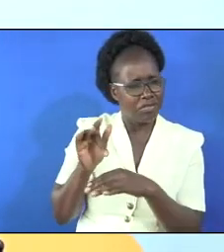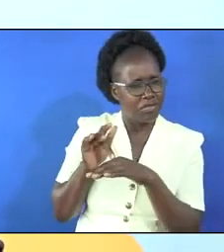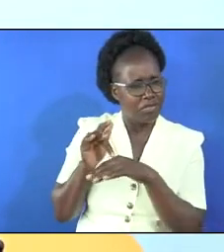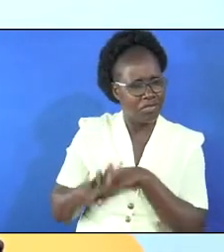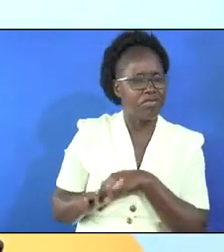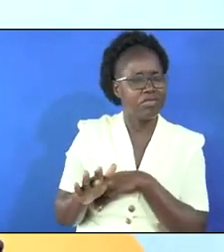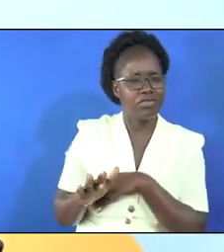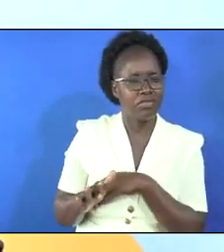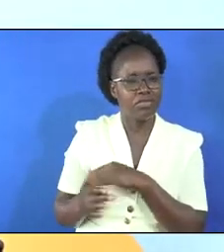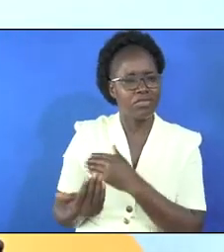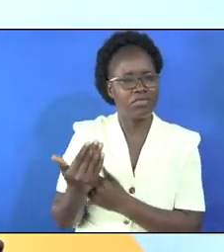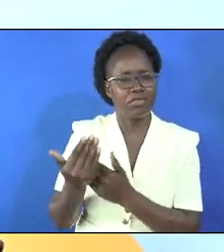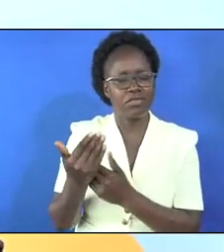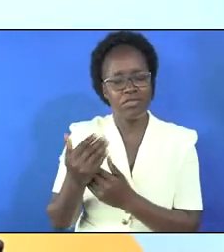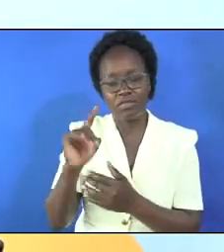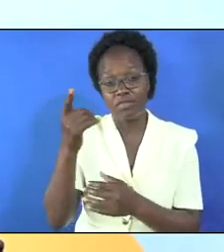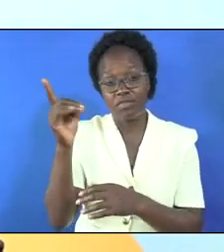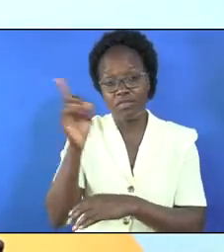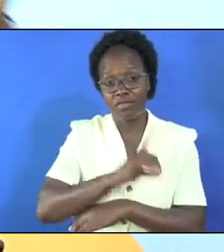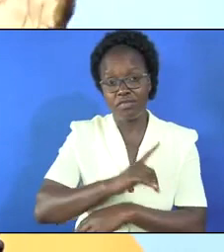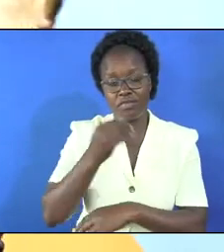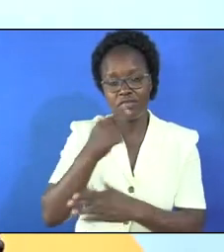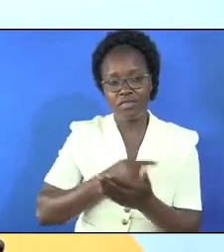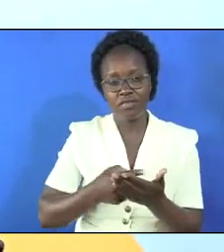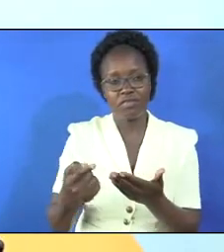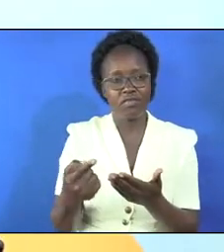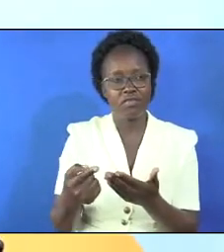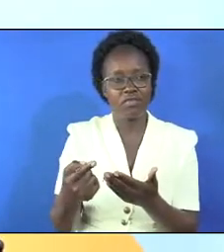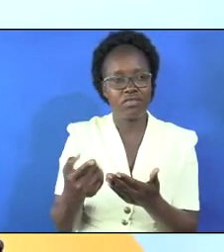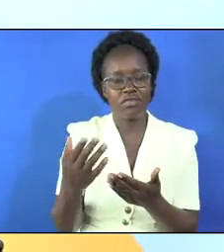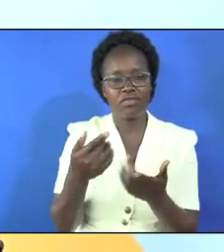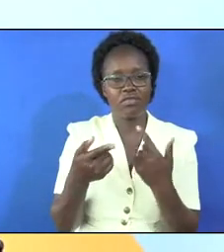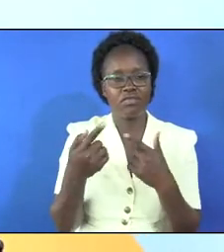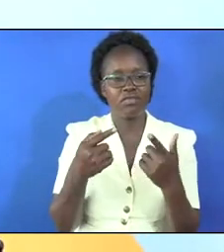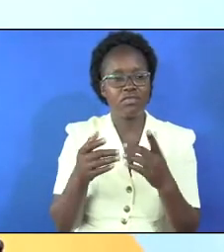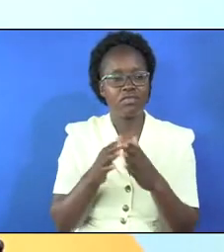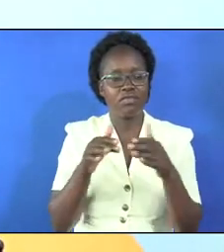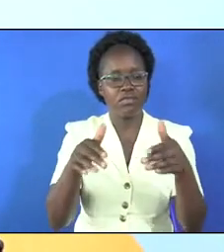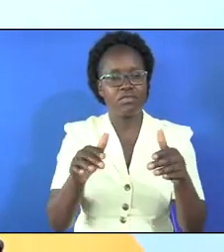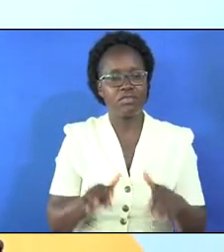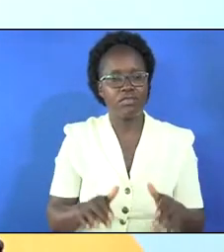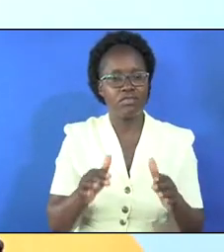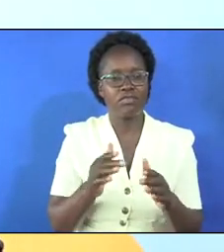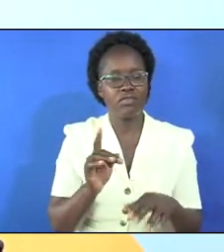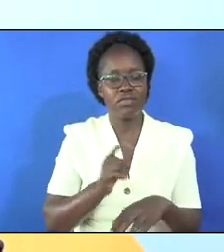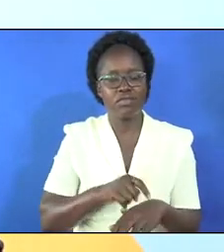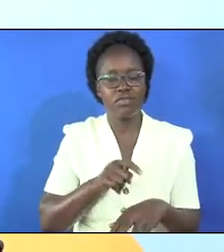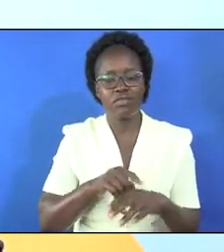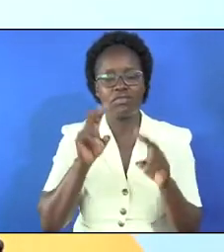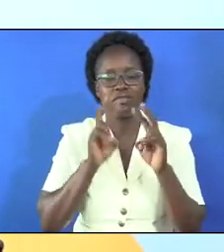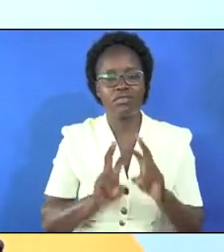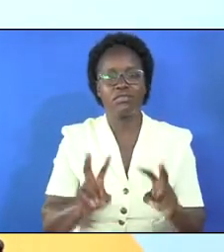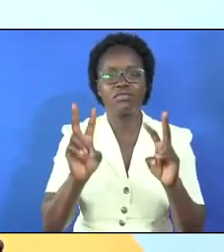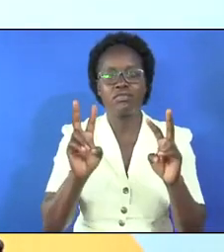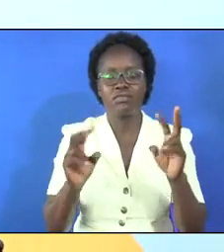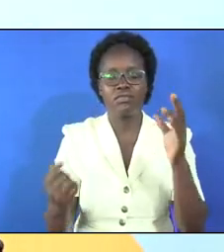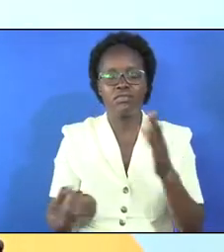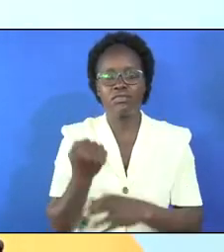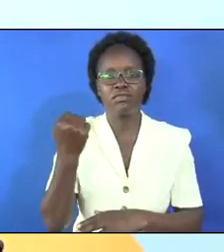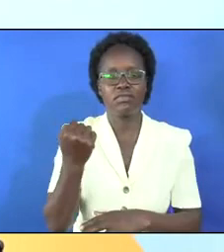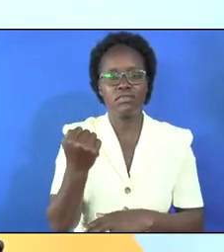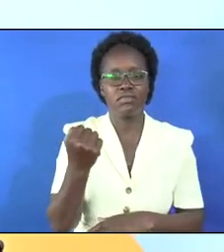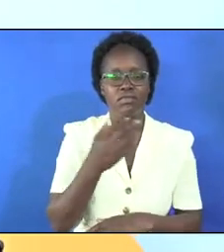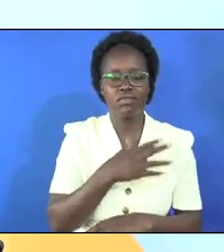in the morning on the first day of the week they came to the tomb when the sun had risen